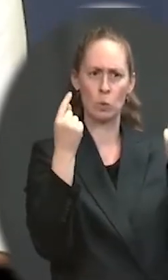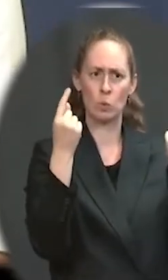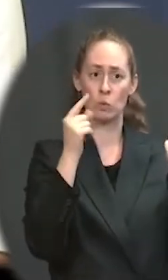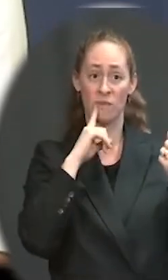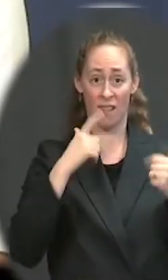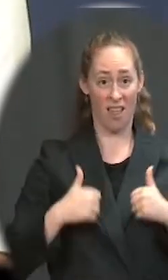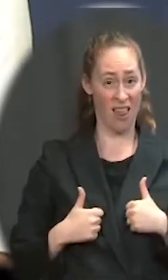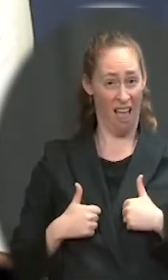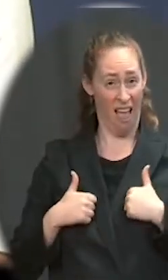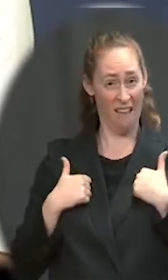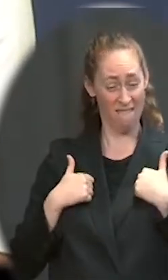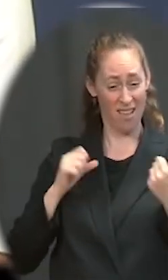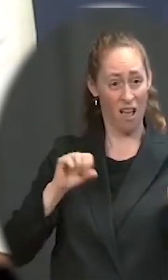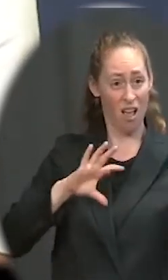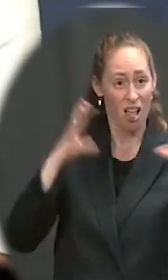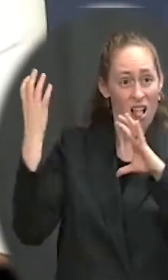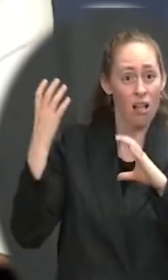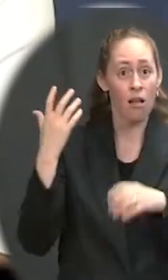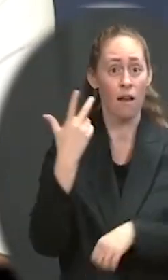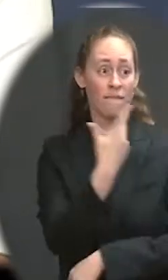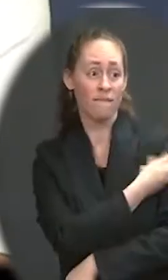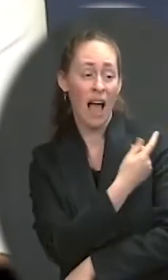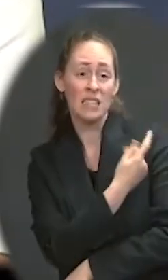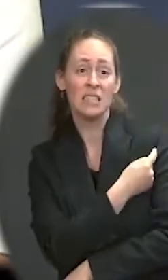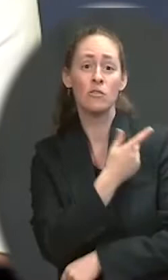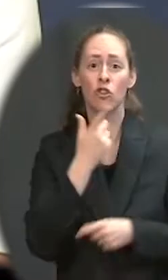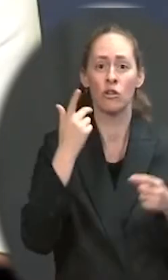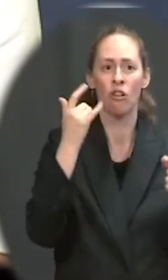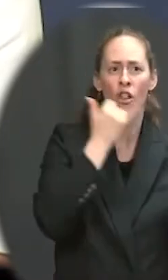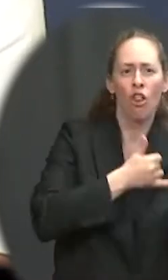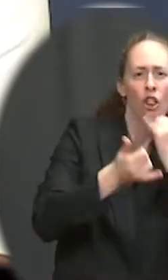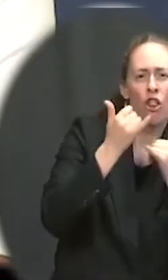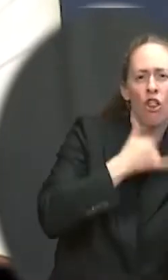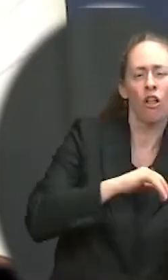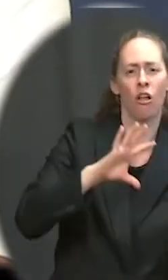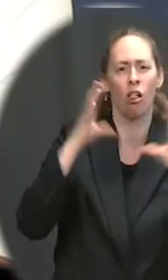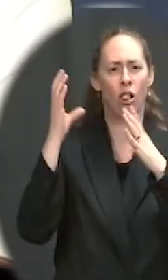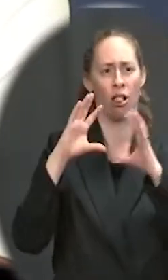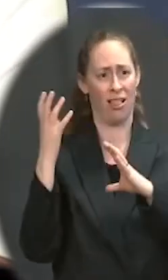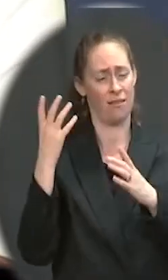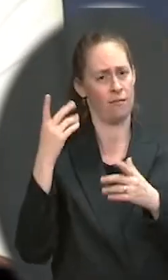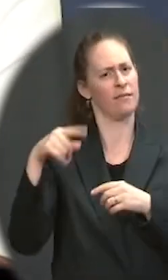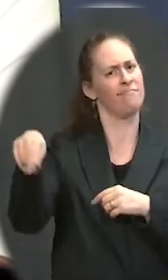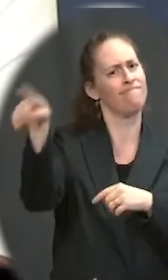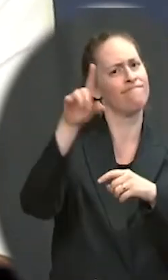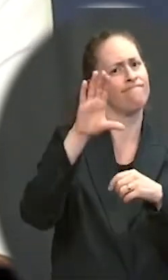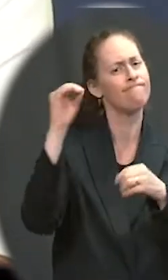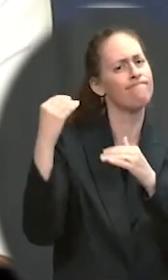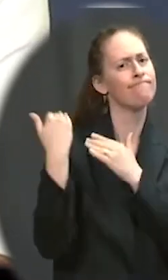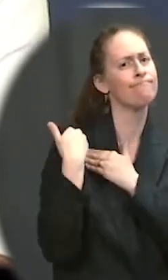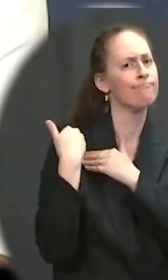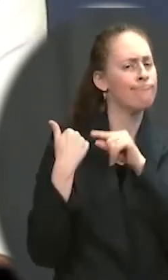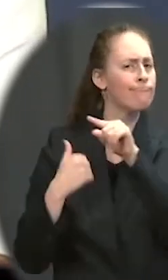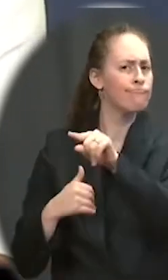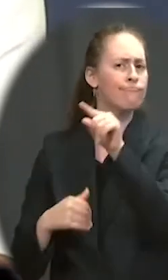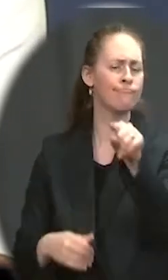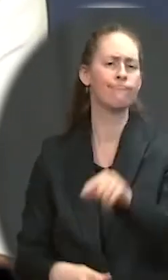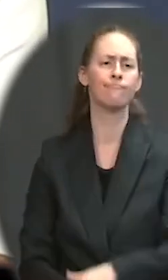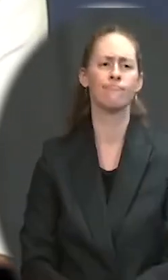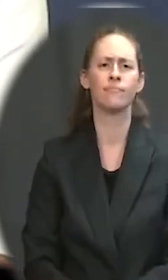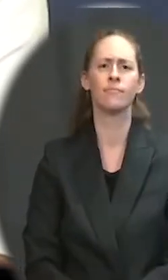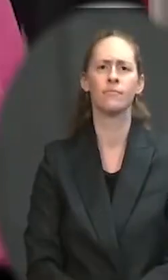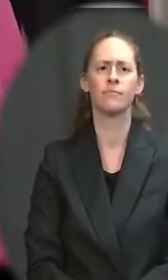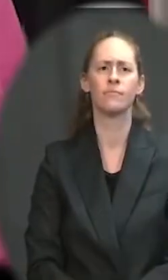and vaccinations that continue to proliferate on their platforms. want to ask you also, Jen, about police reform. President Biden said